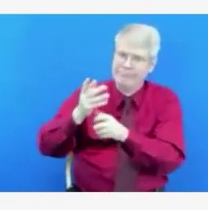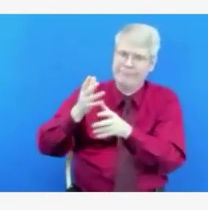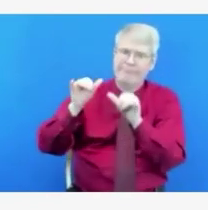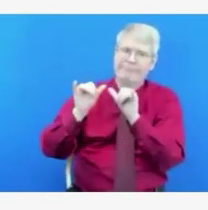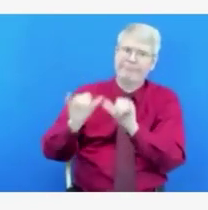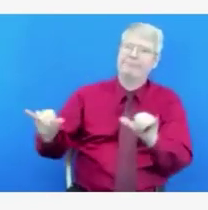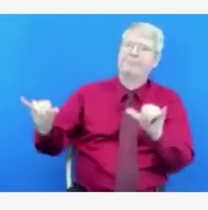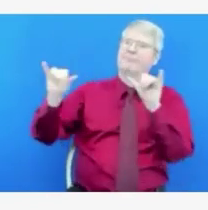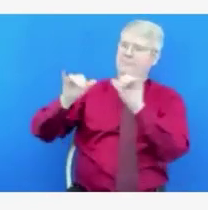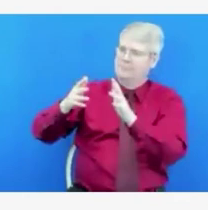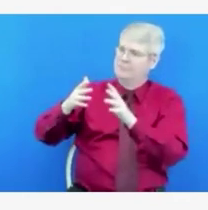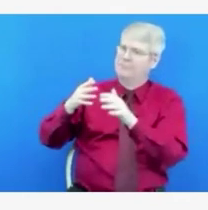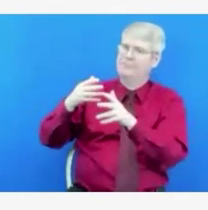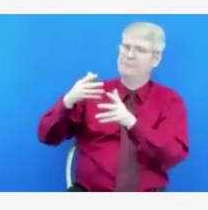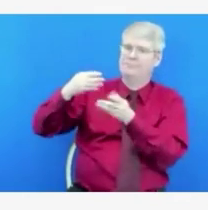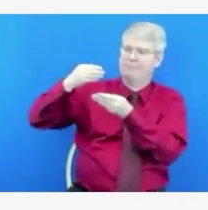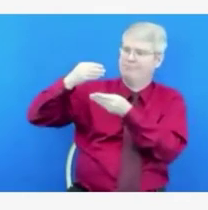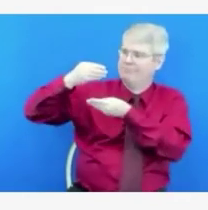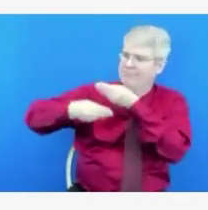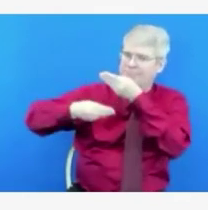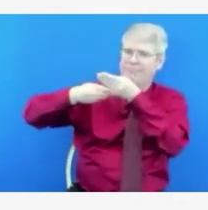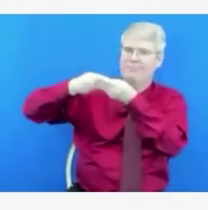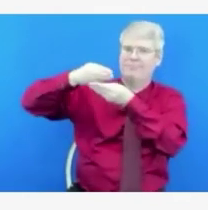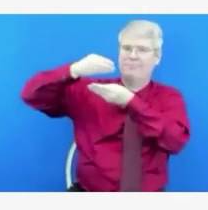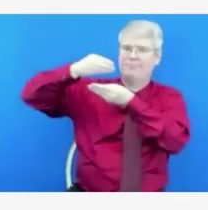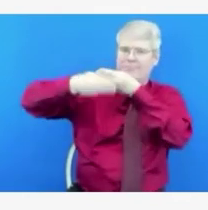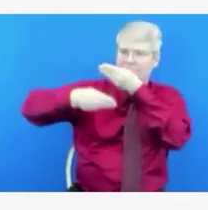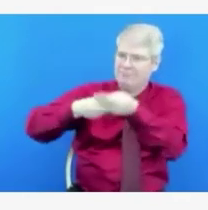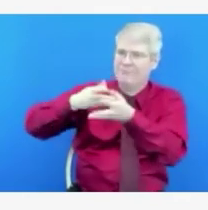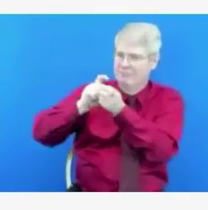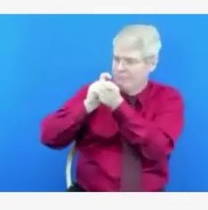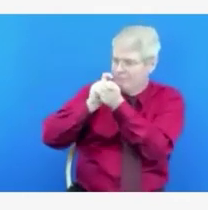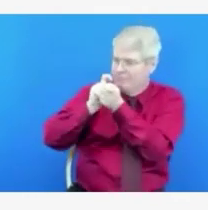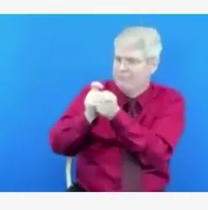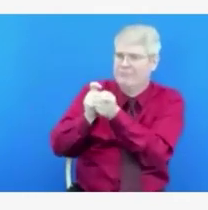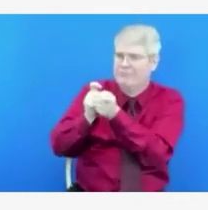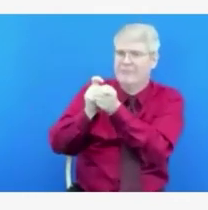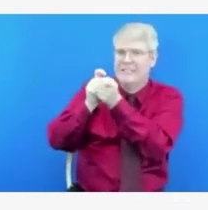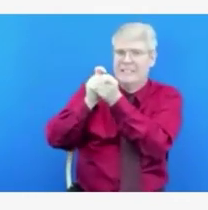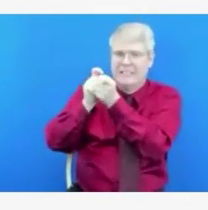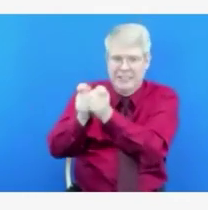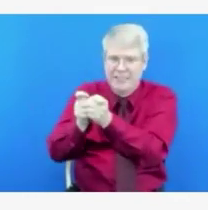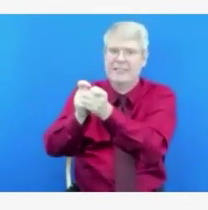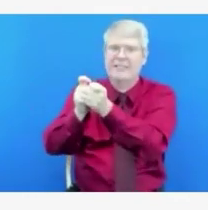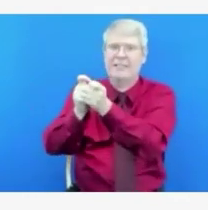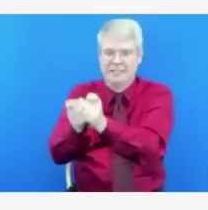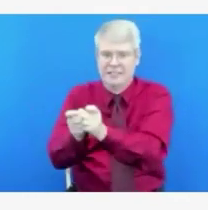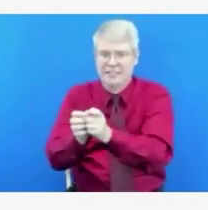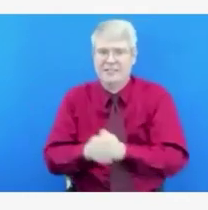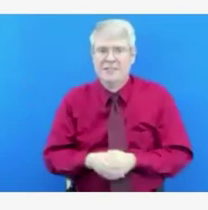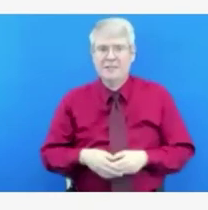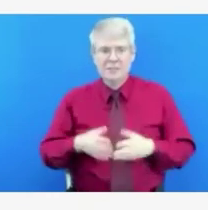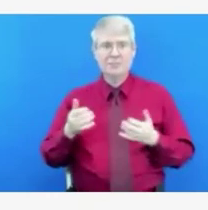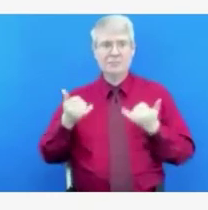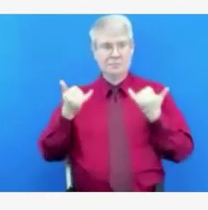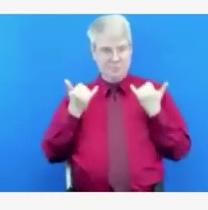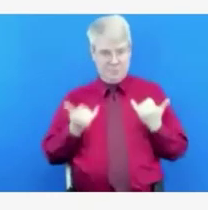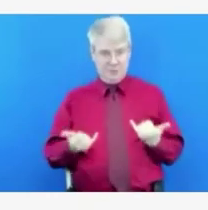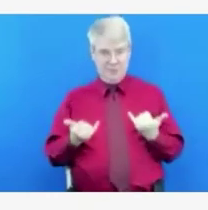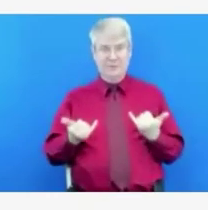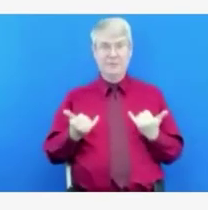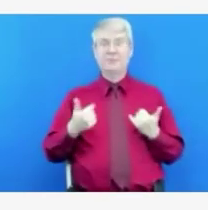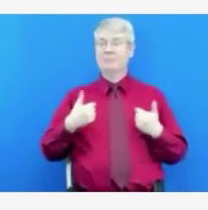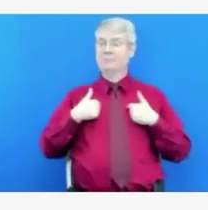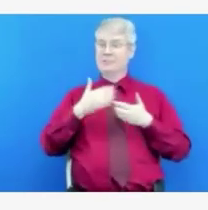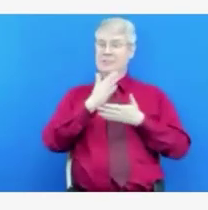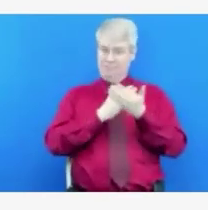people can still acquire the infection even if they're fully vaccinated and can transmit. So that doesn't bode well for eliminating.